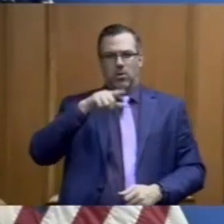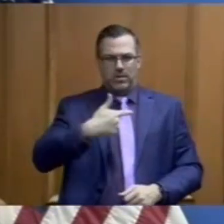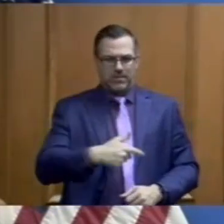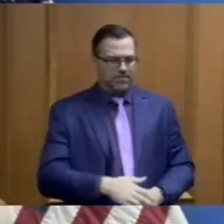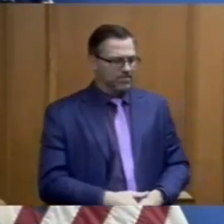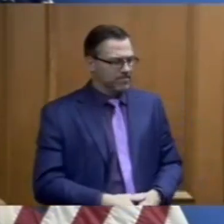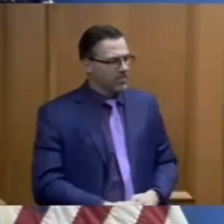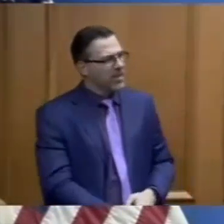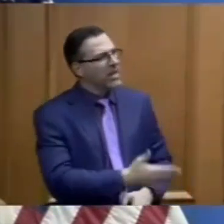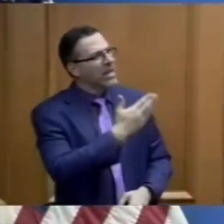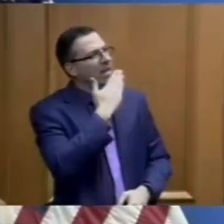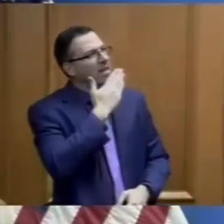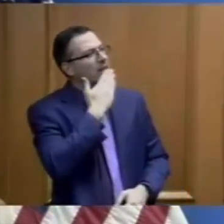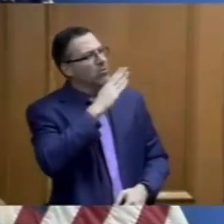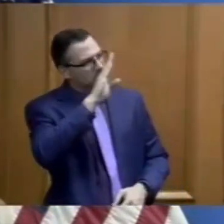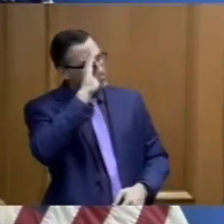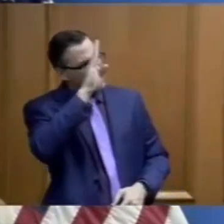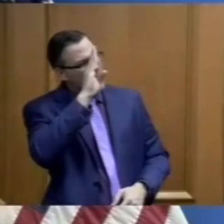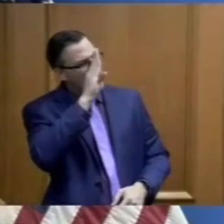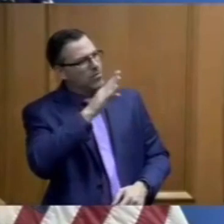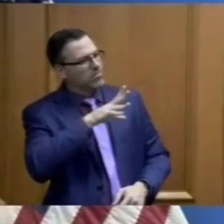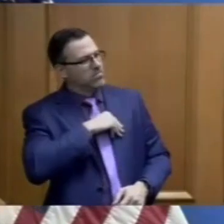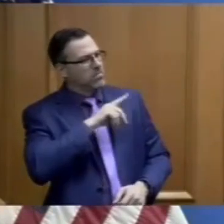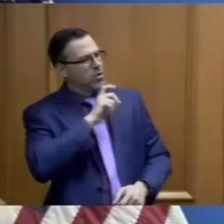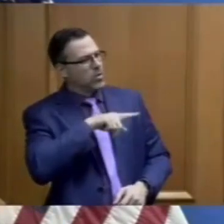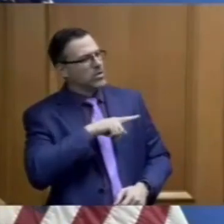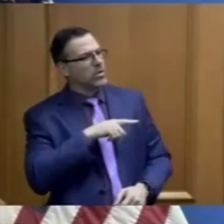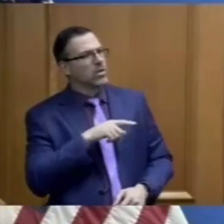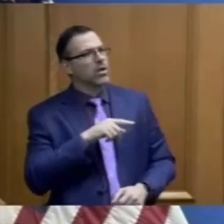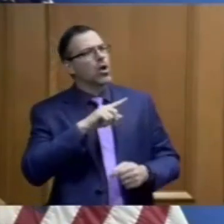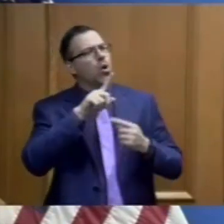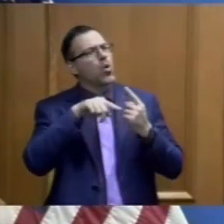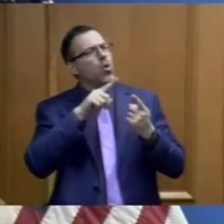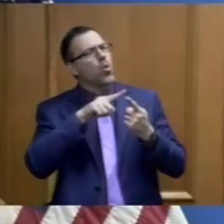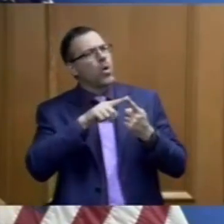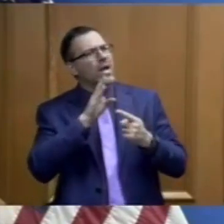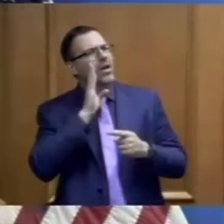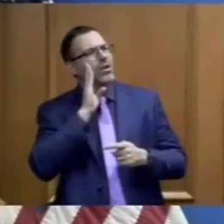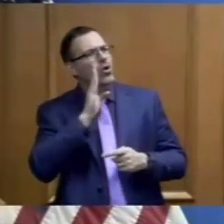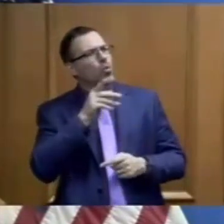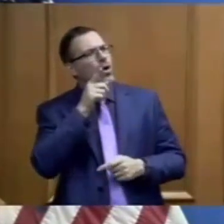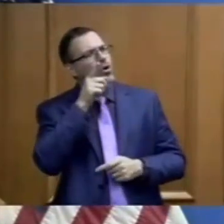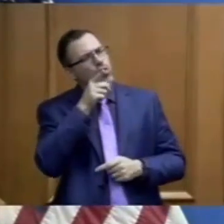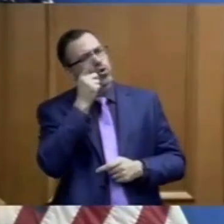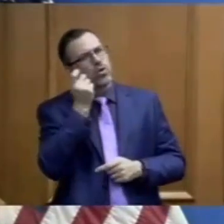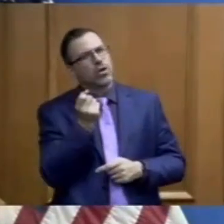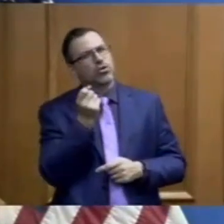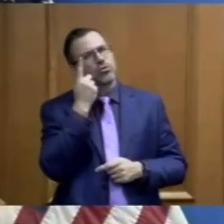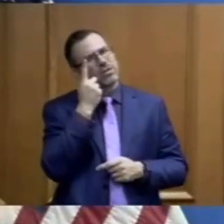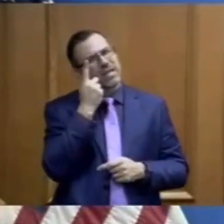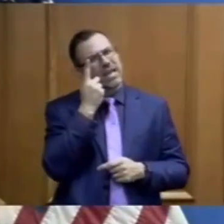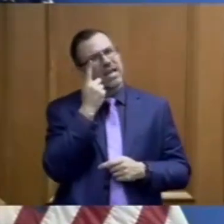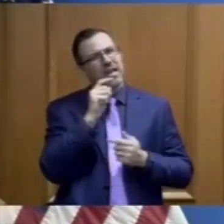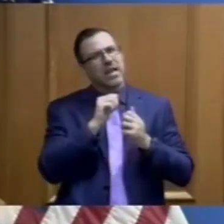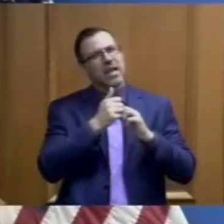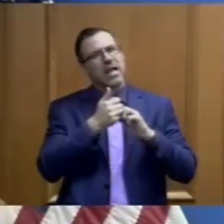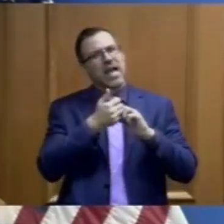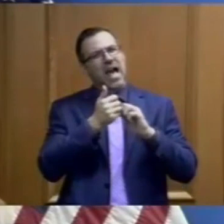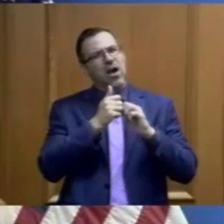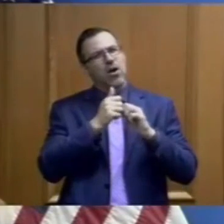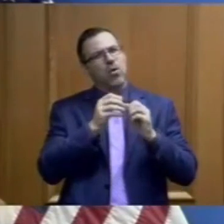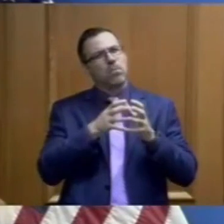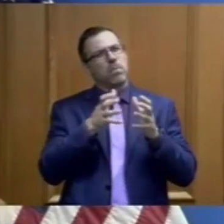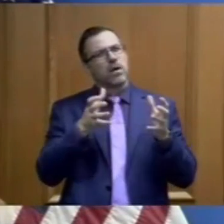Hi, thanks for taking questions. When do you think you'll have a proper understanding of how far our coronavirus has spread throughout the state?